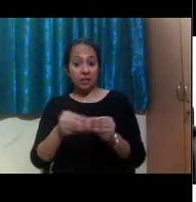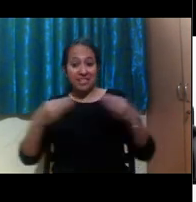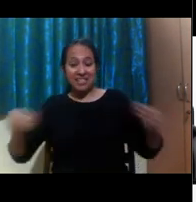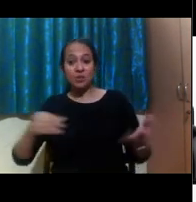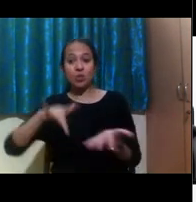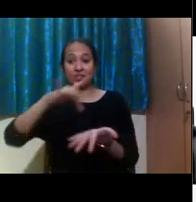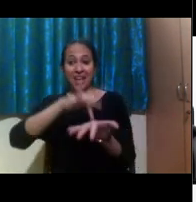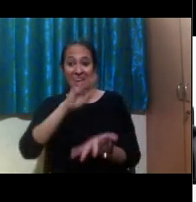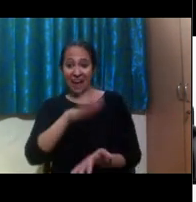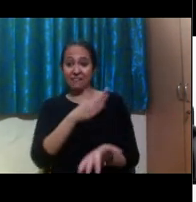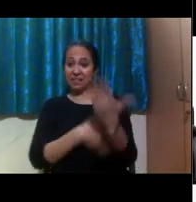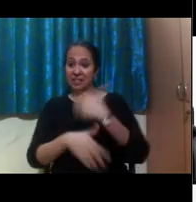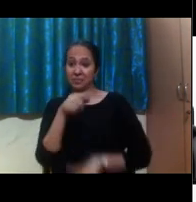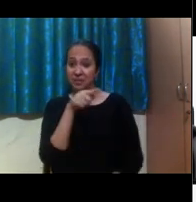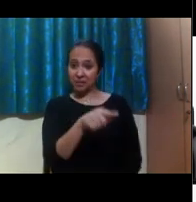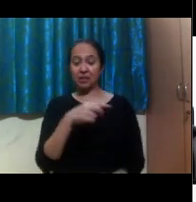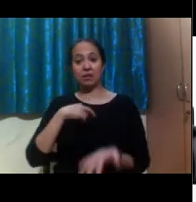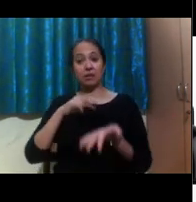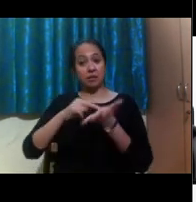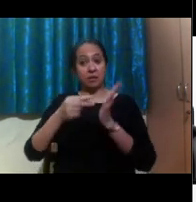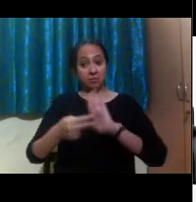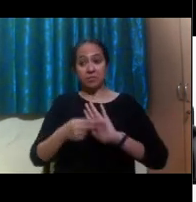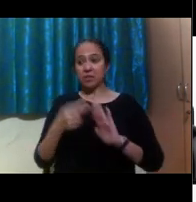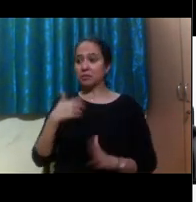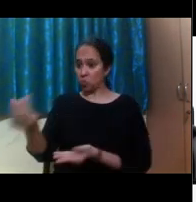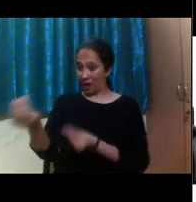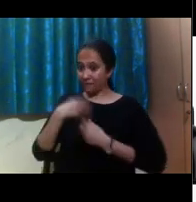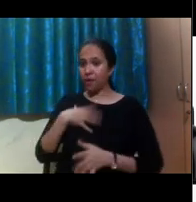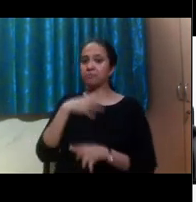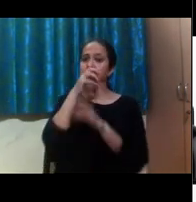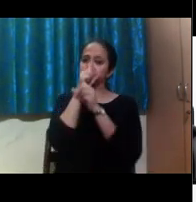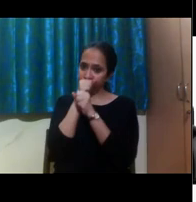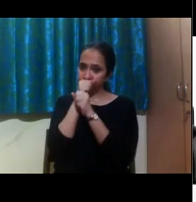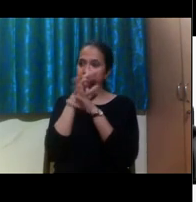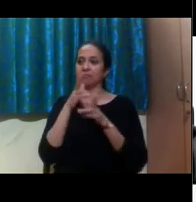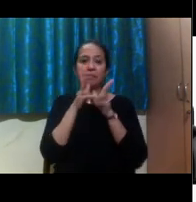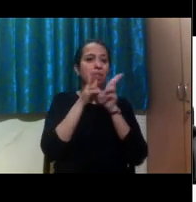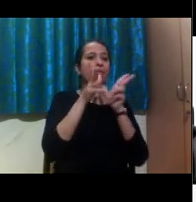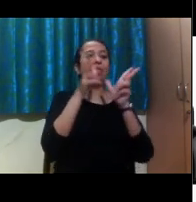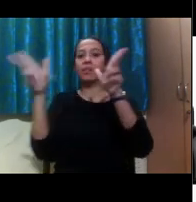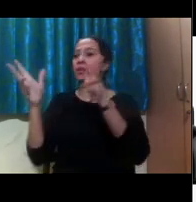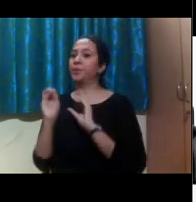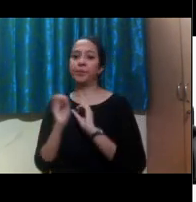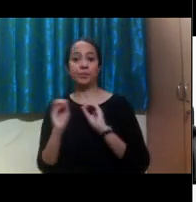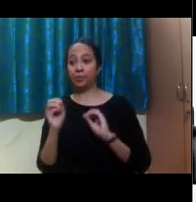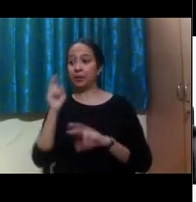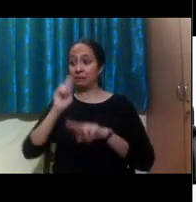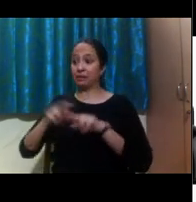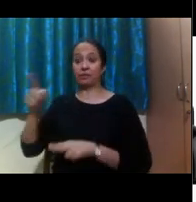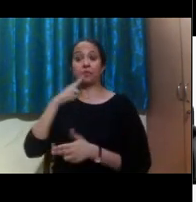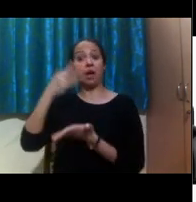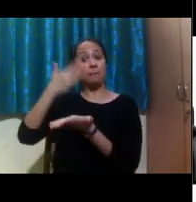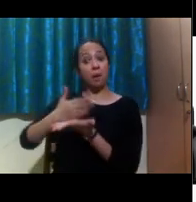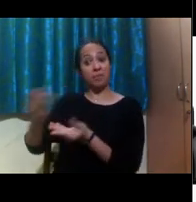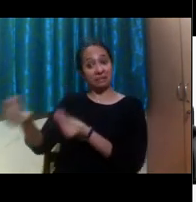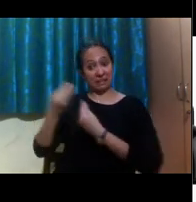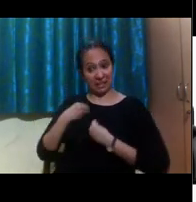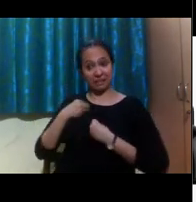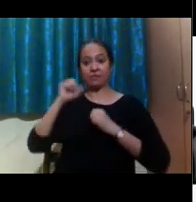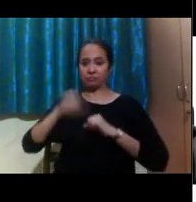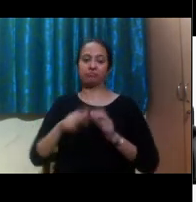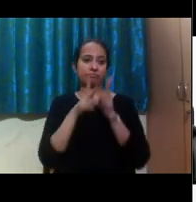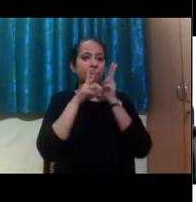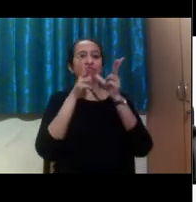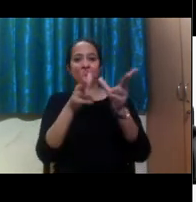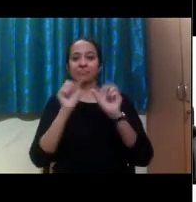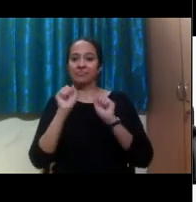we typically would not, we keep that very private. And so we don't share that unless we have your permission to do so. Um, and so otherwise